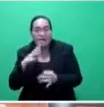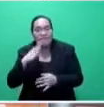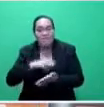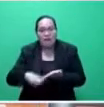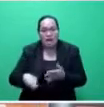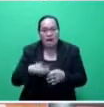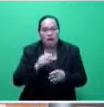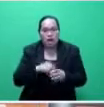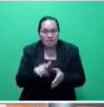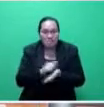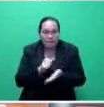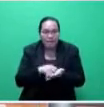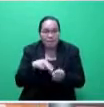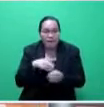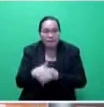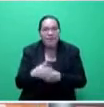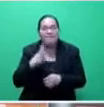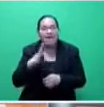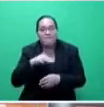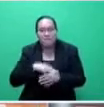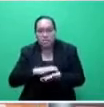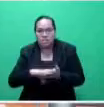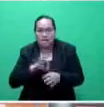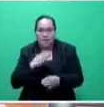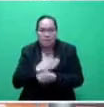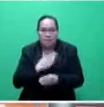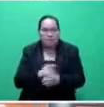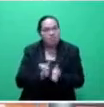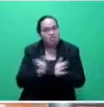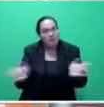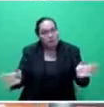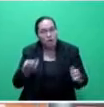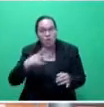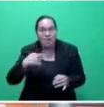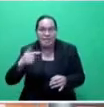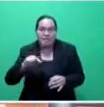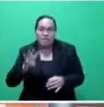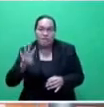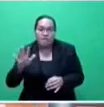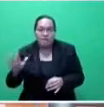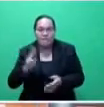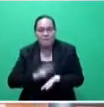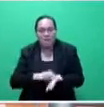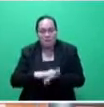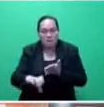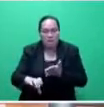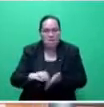Contingency funds, unemployment, $5 million. Contingency funds, general, $27.45 million.